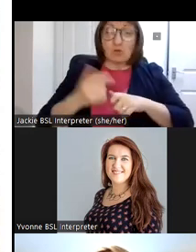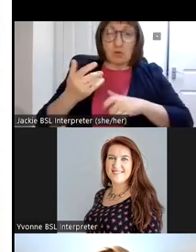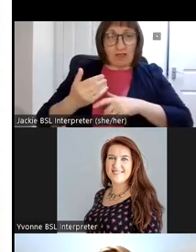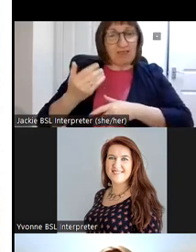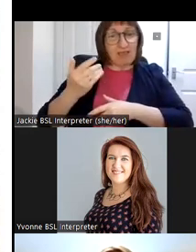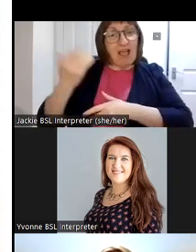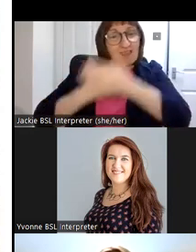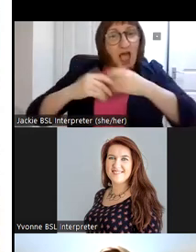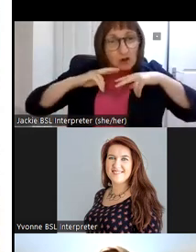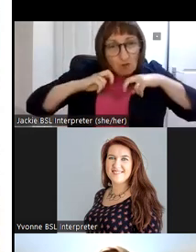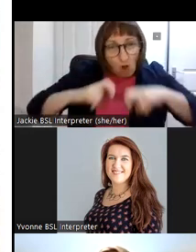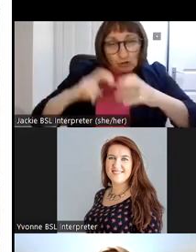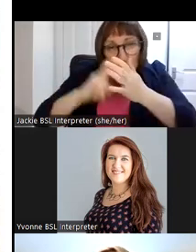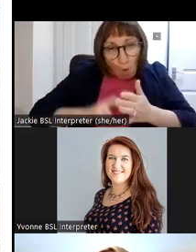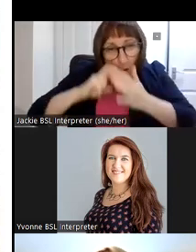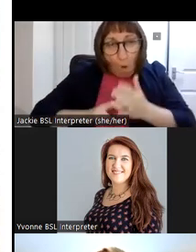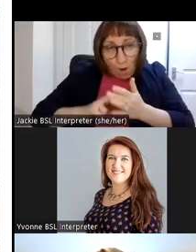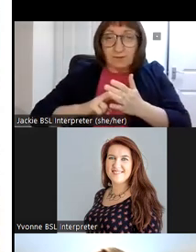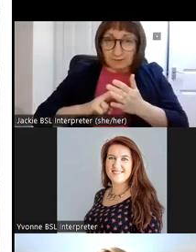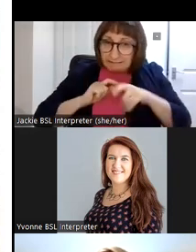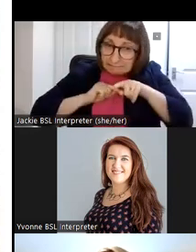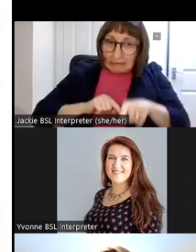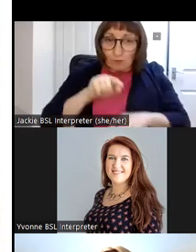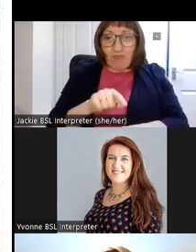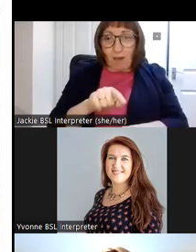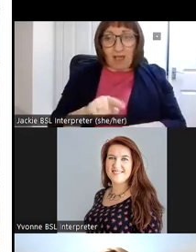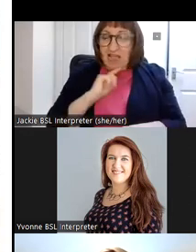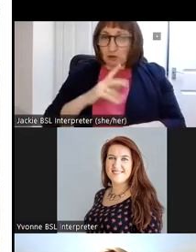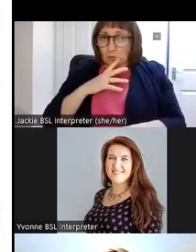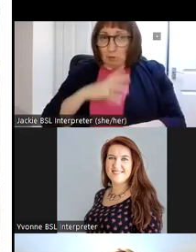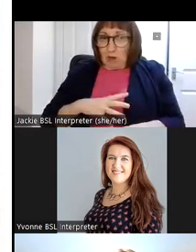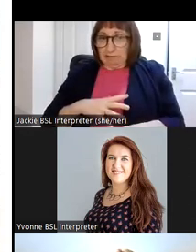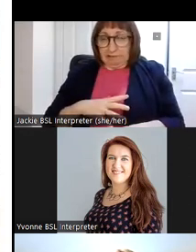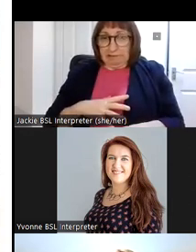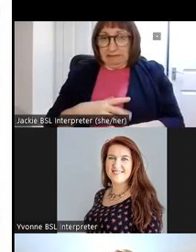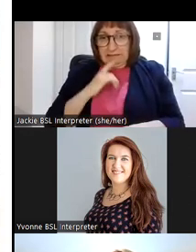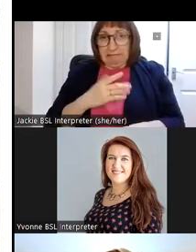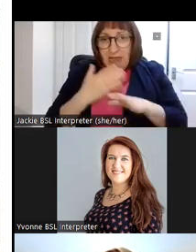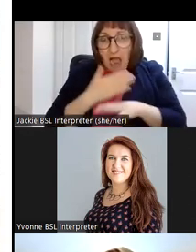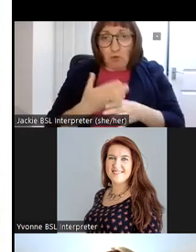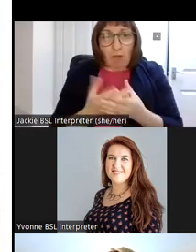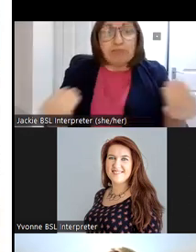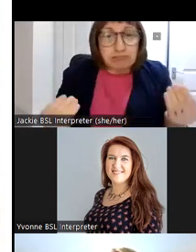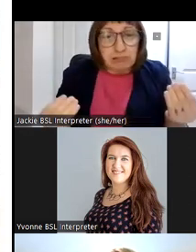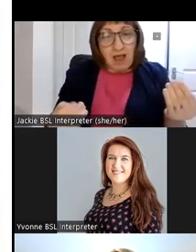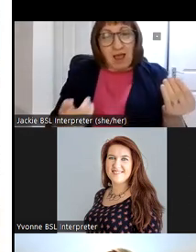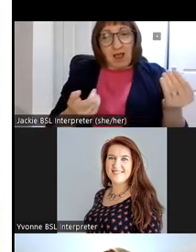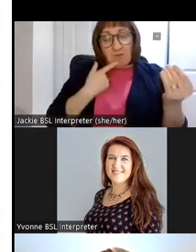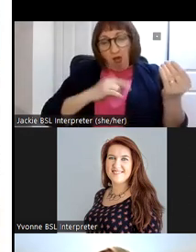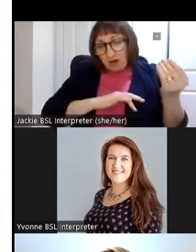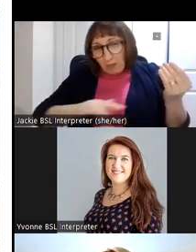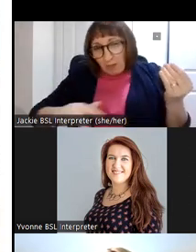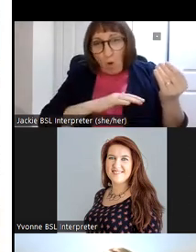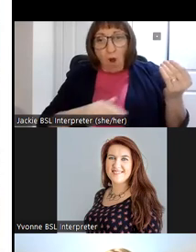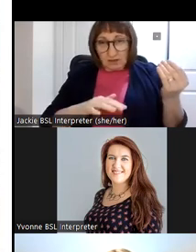uh recorded notes um so we didn't want to see the the hard work slip away but below the water really on the